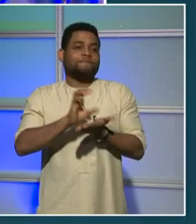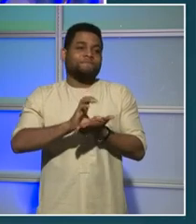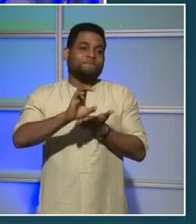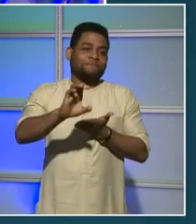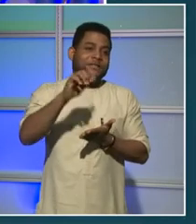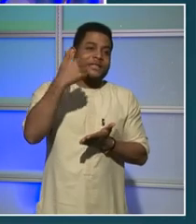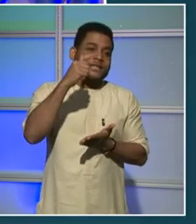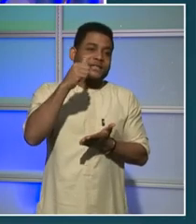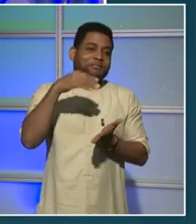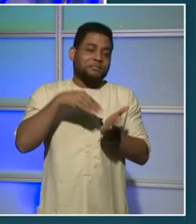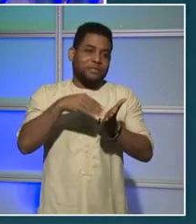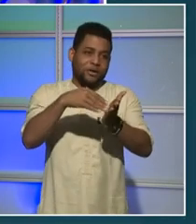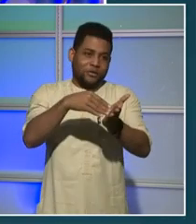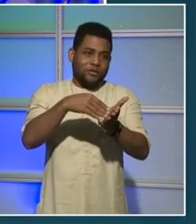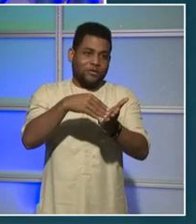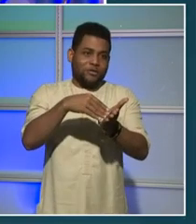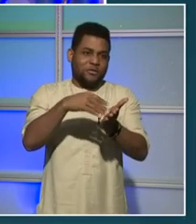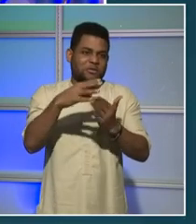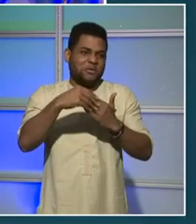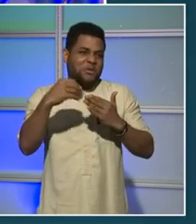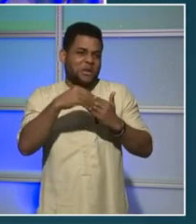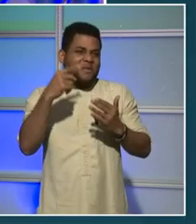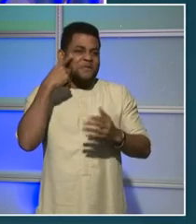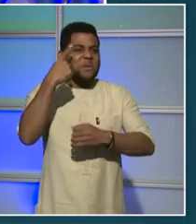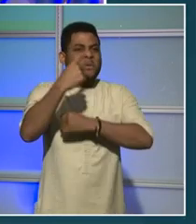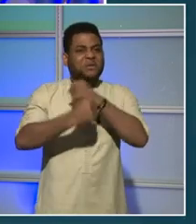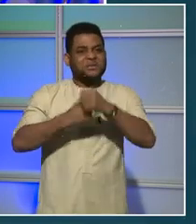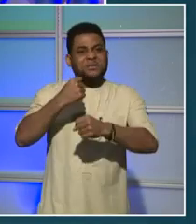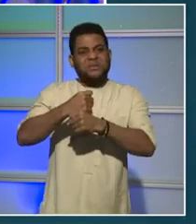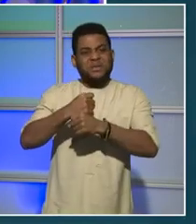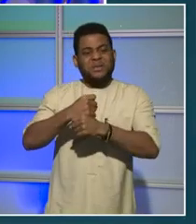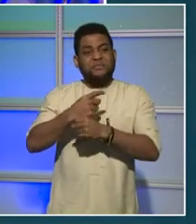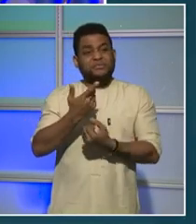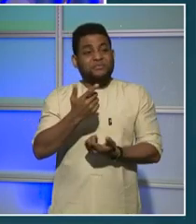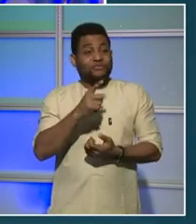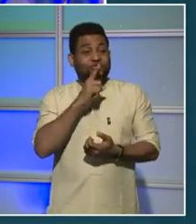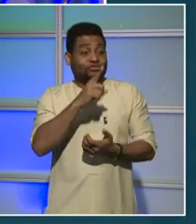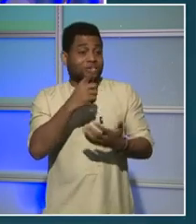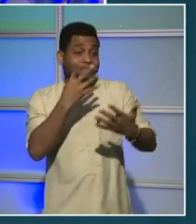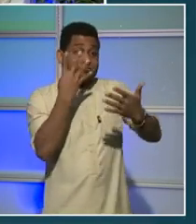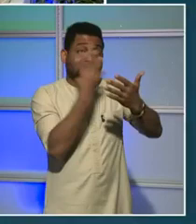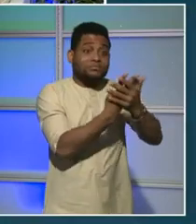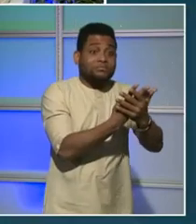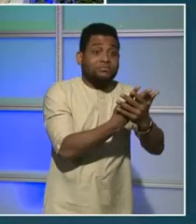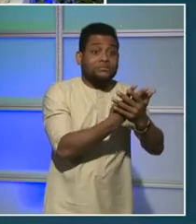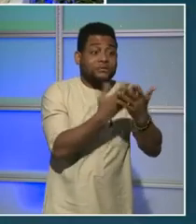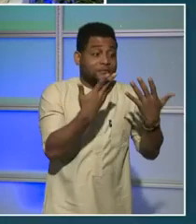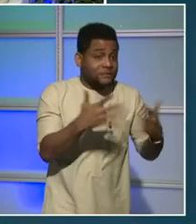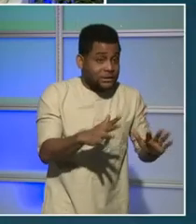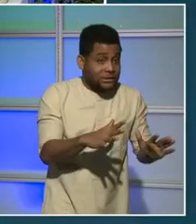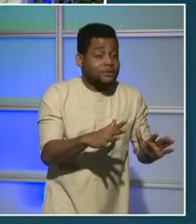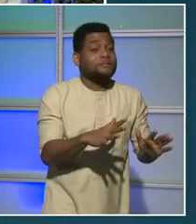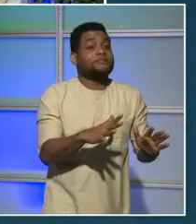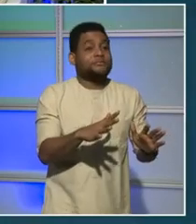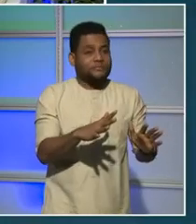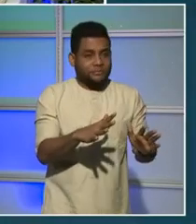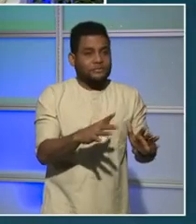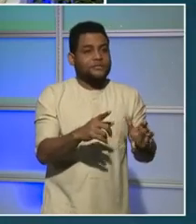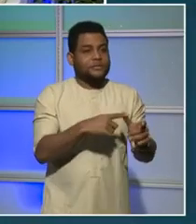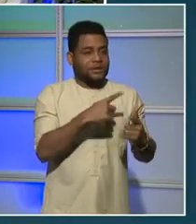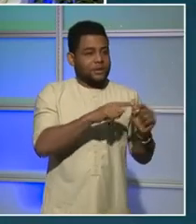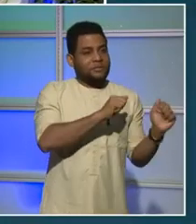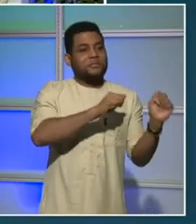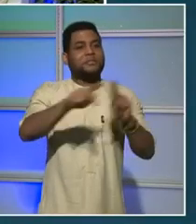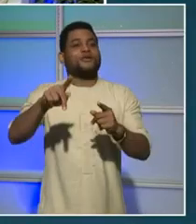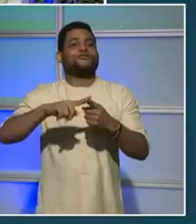to returning citizens to help them get back on their feet. That program is just launching now, and we are really excited to provide that funding